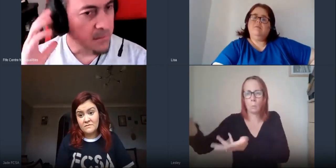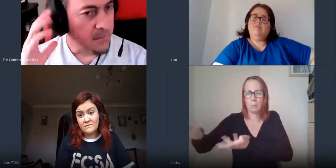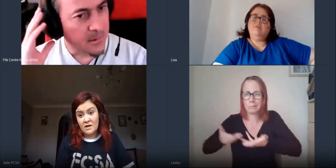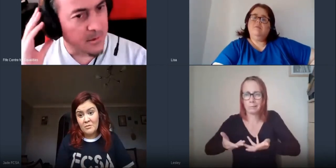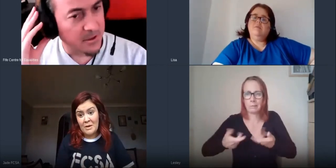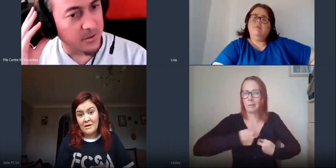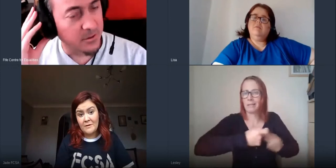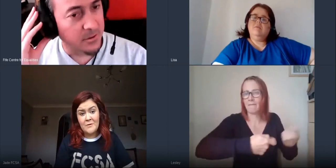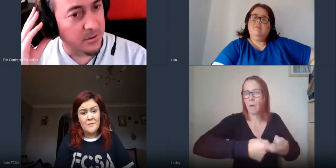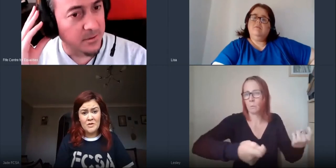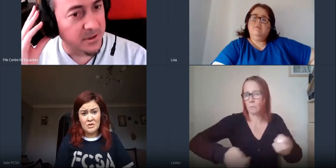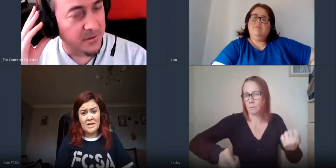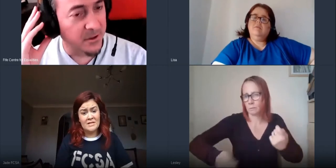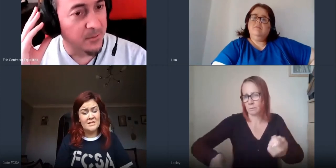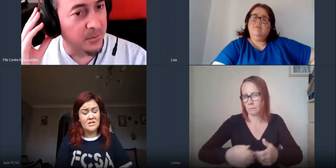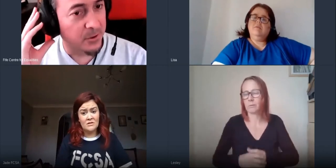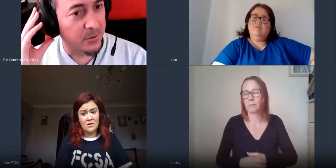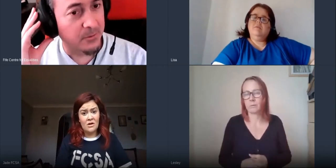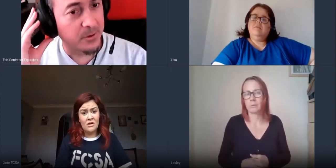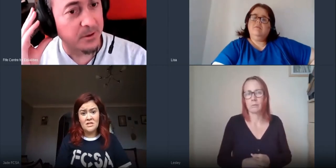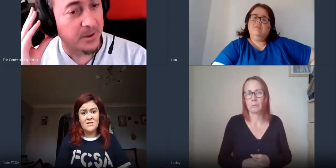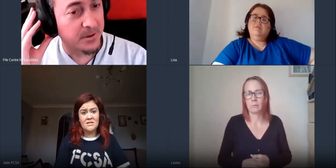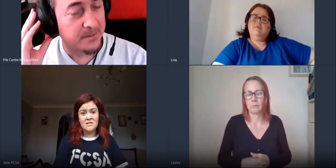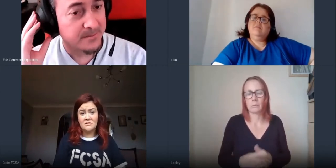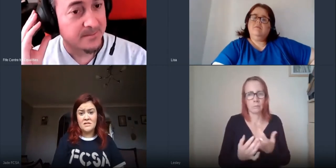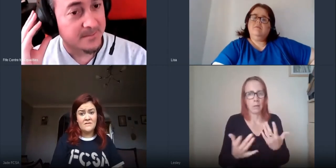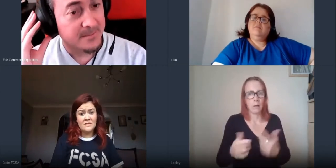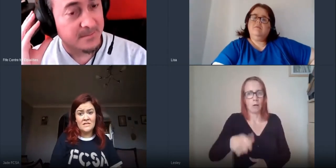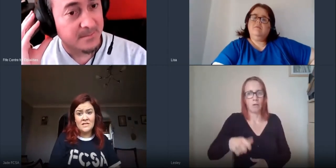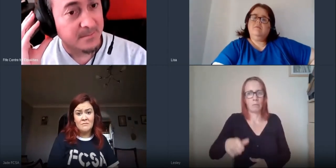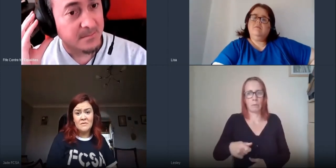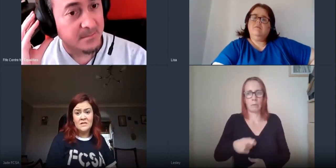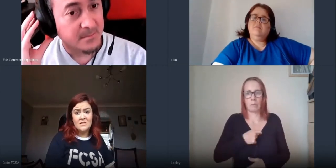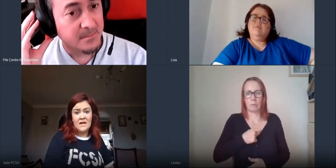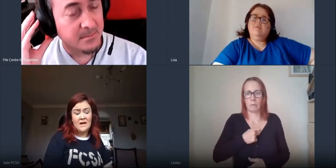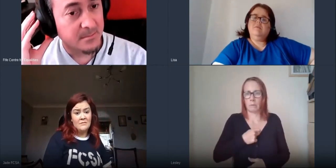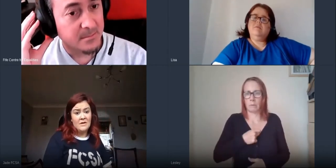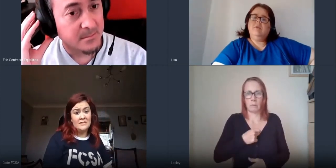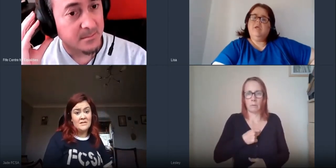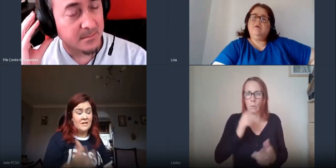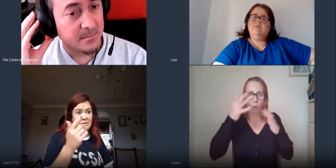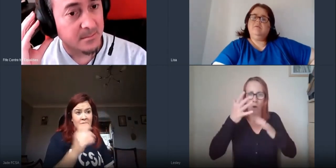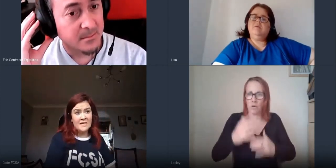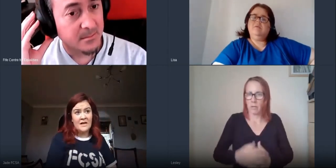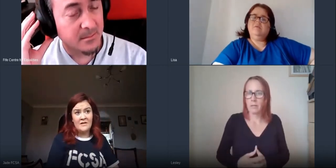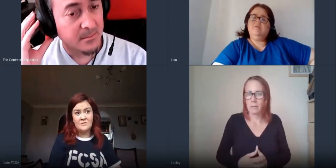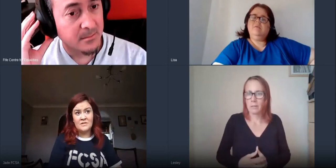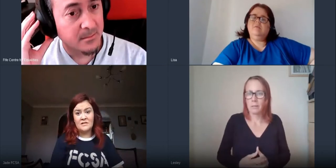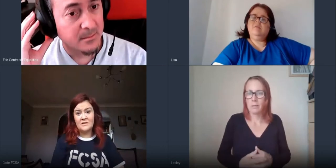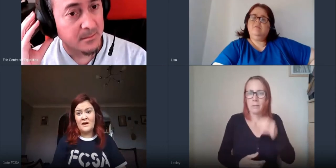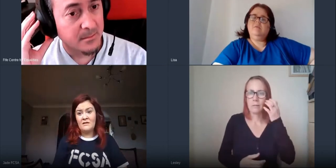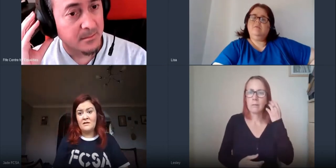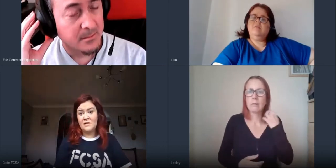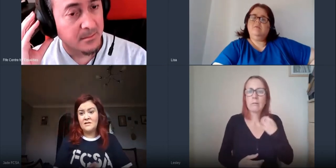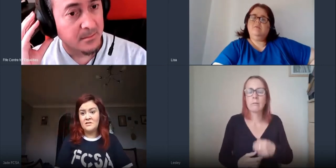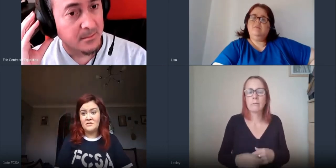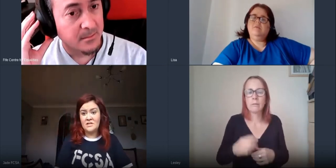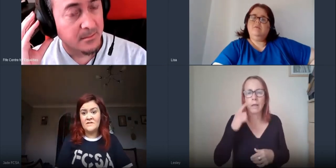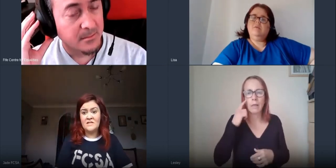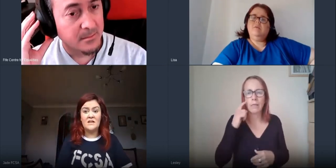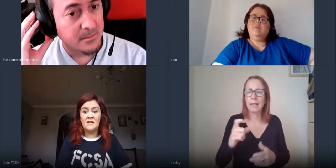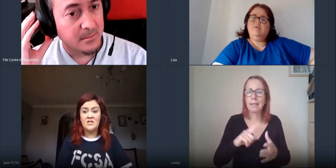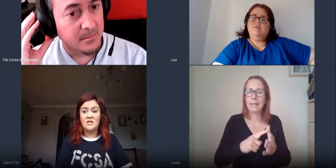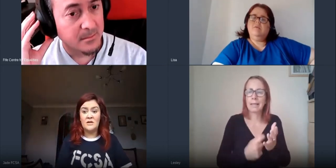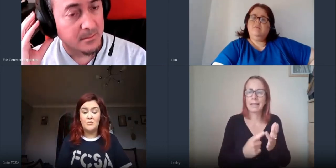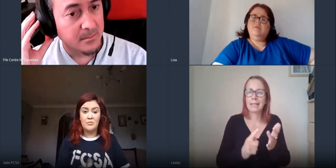that's good to know because i hear people are quite worried about it services team um and i mean i think it was carol and kind of digital services